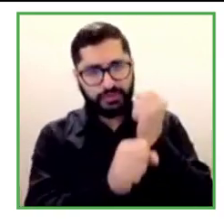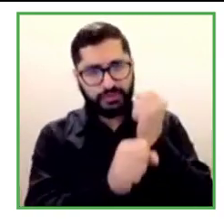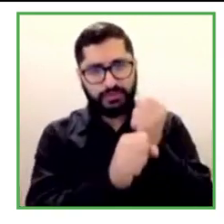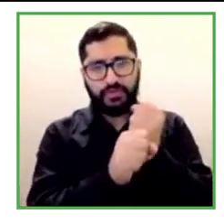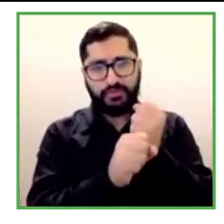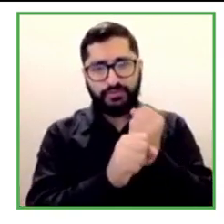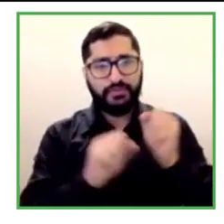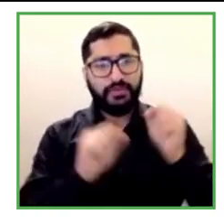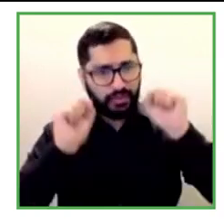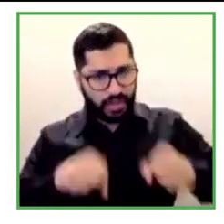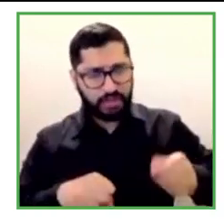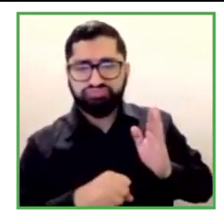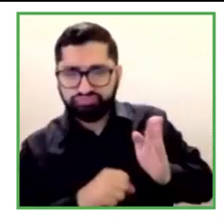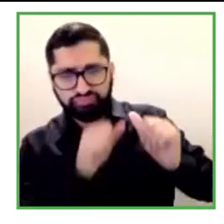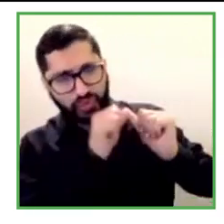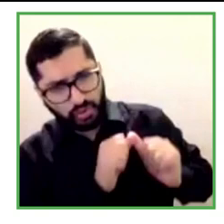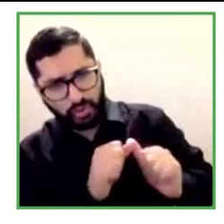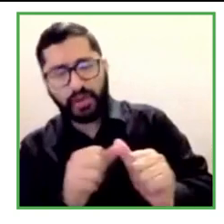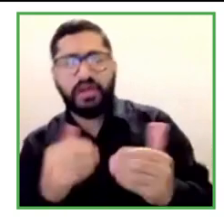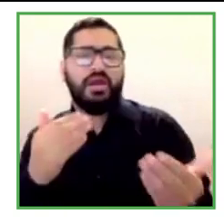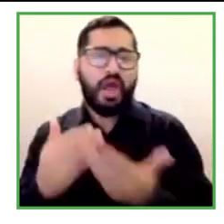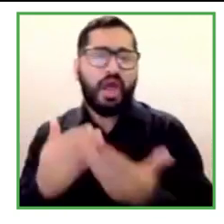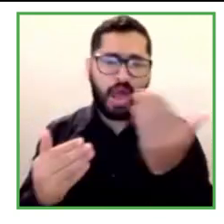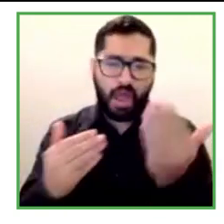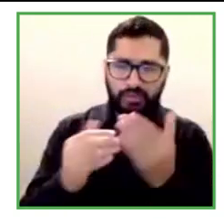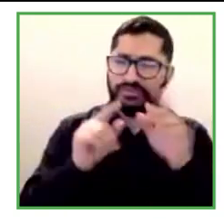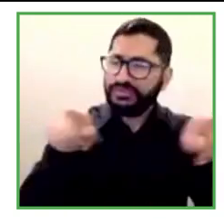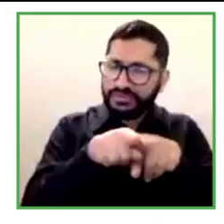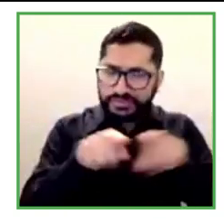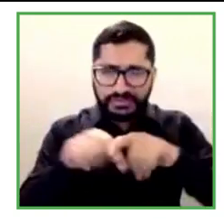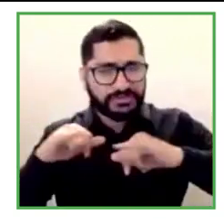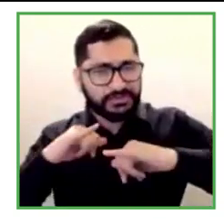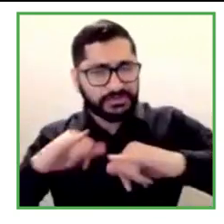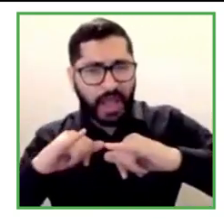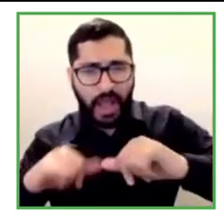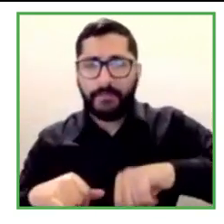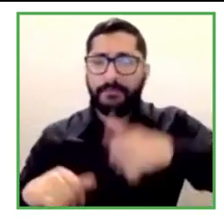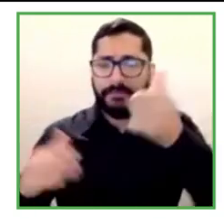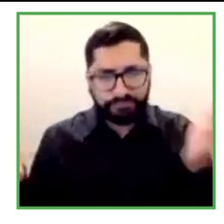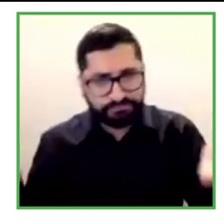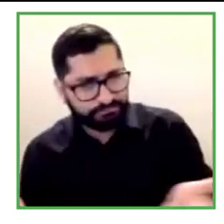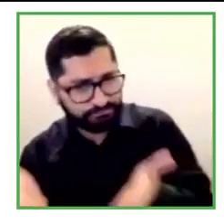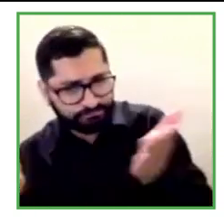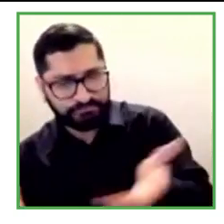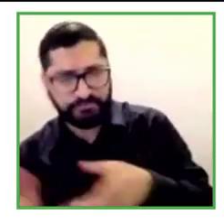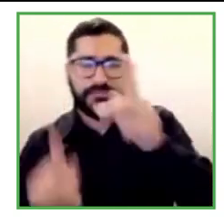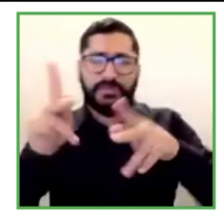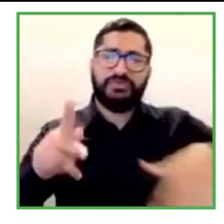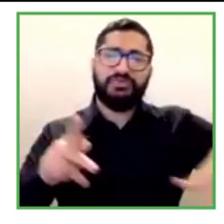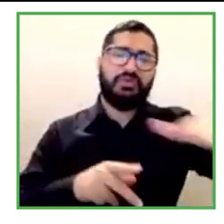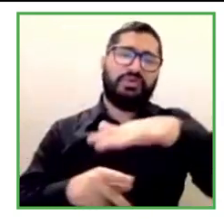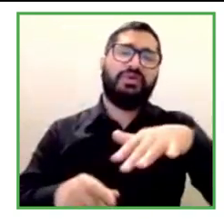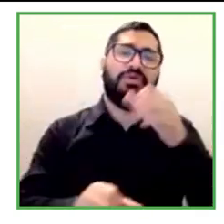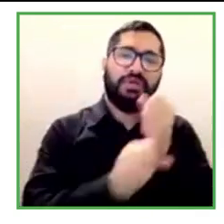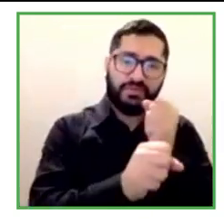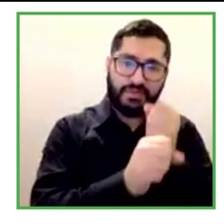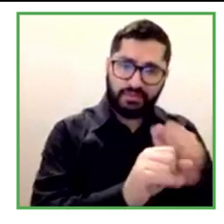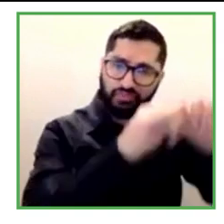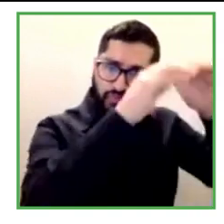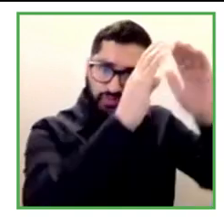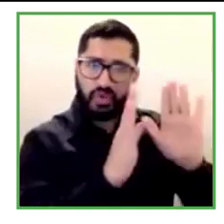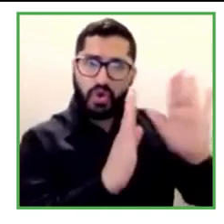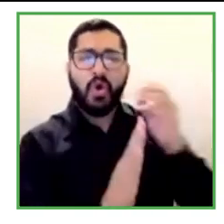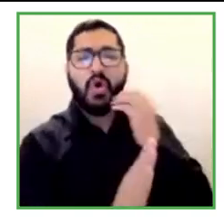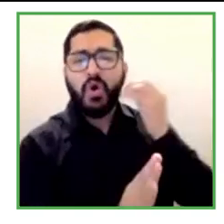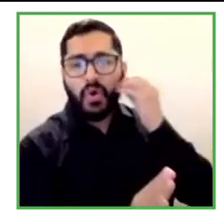working like that and we were able to foster that our collaborators, our workers stay